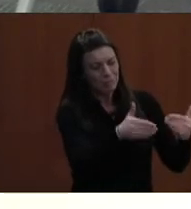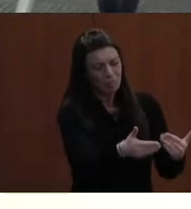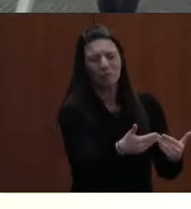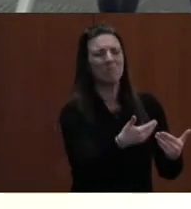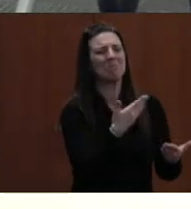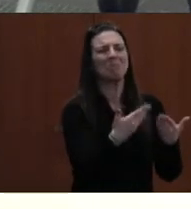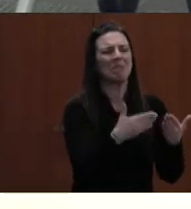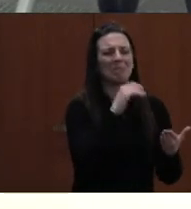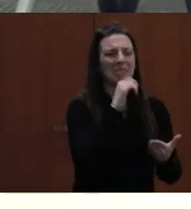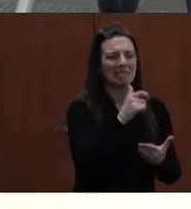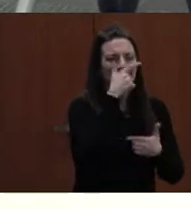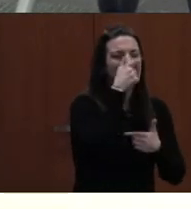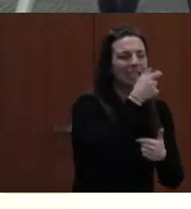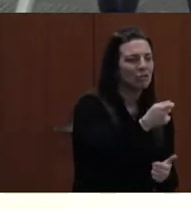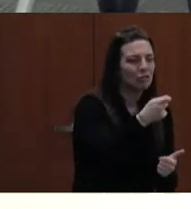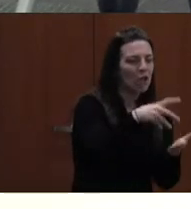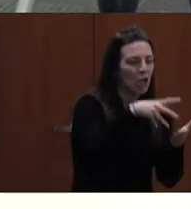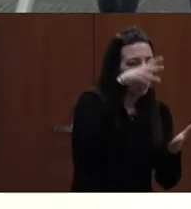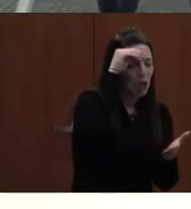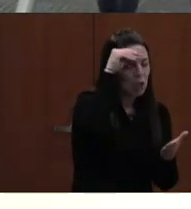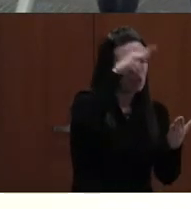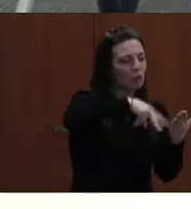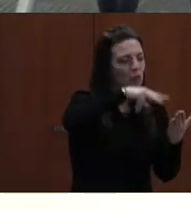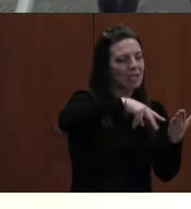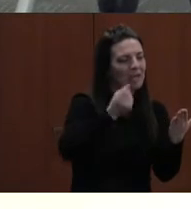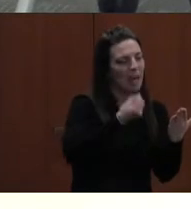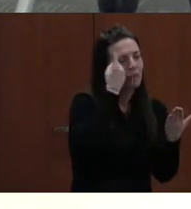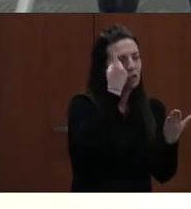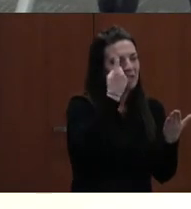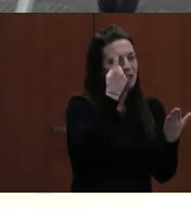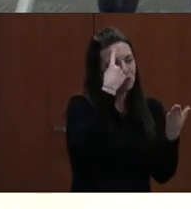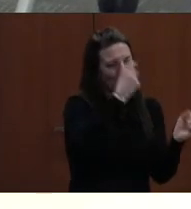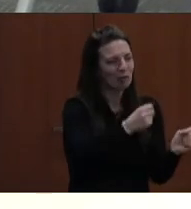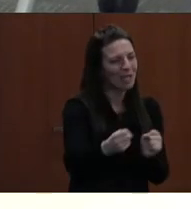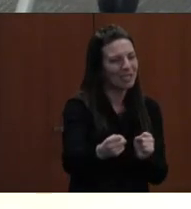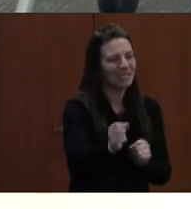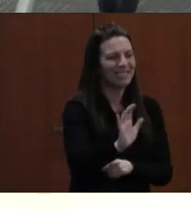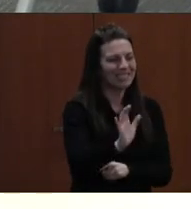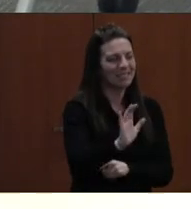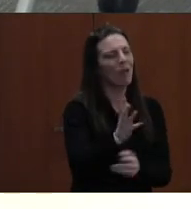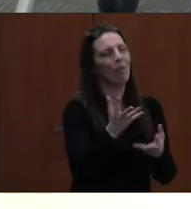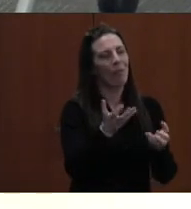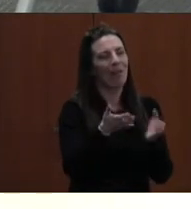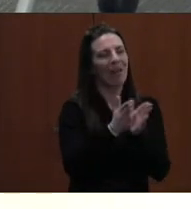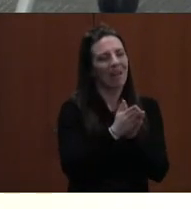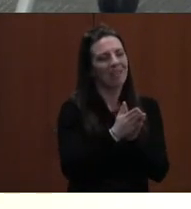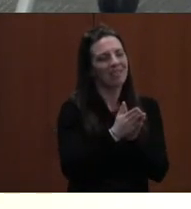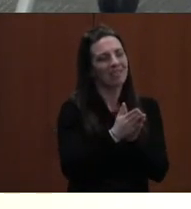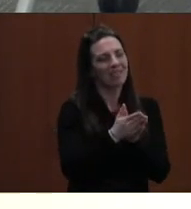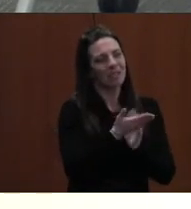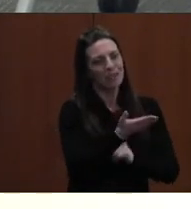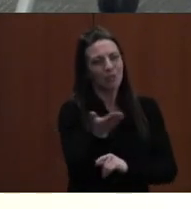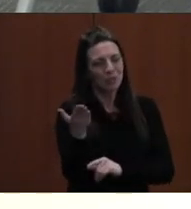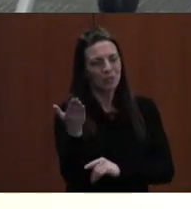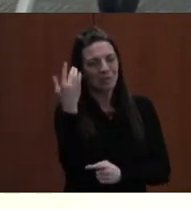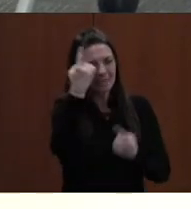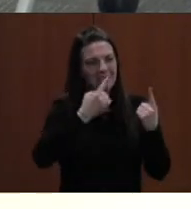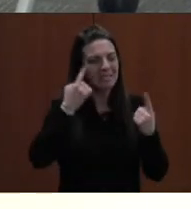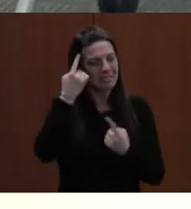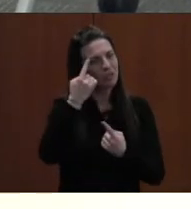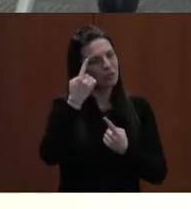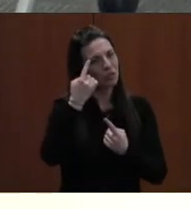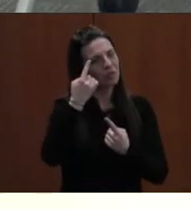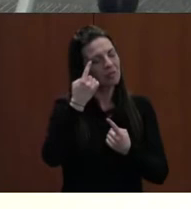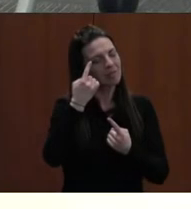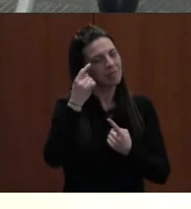in reading comprehension strategies at that point. I'd like to ask you to consider taking another bold and courageous step.